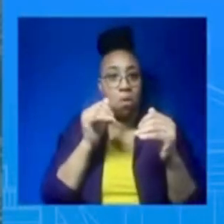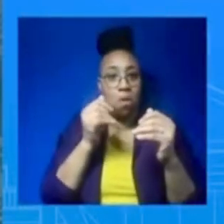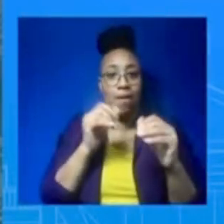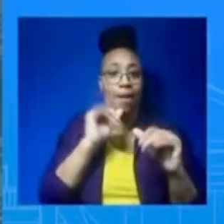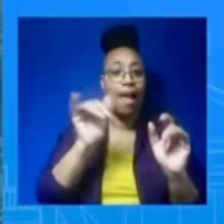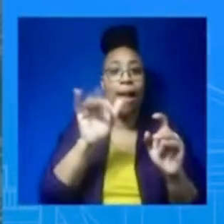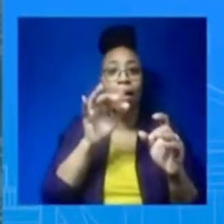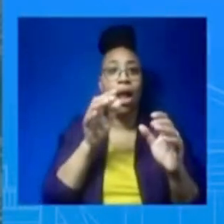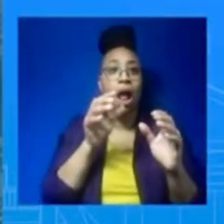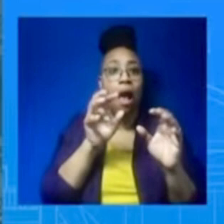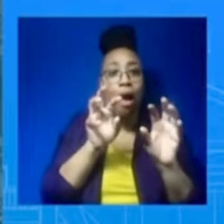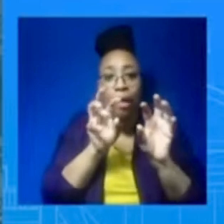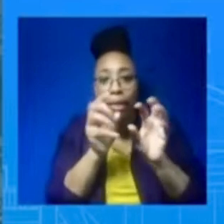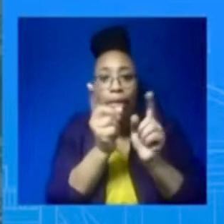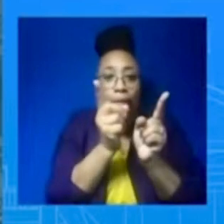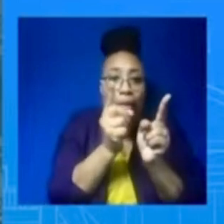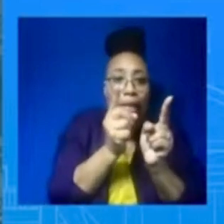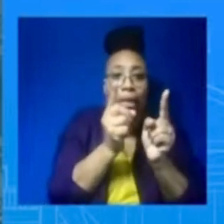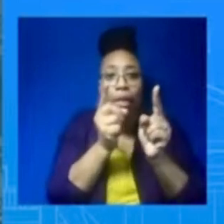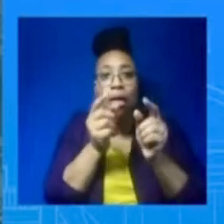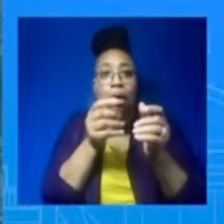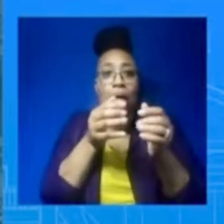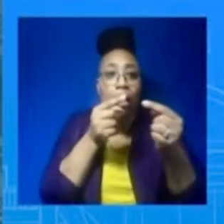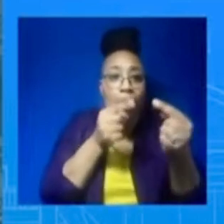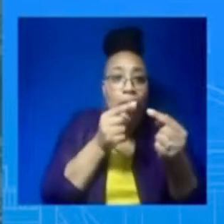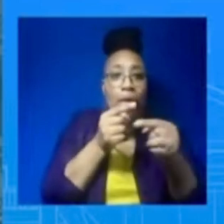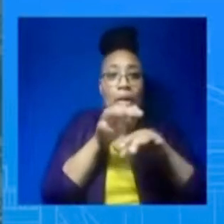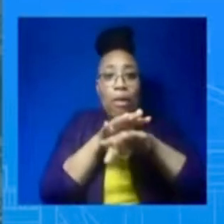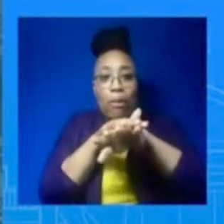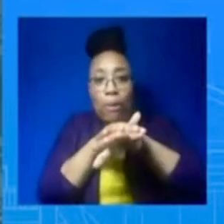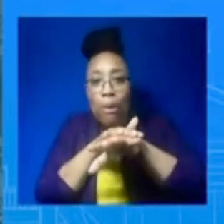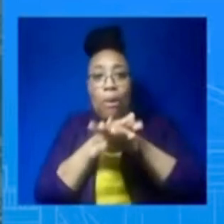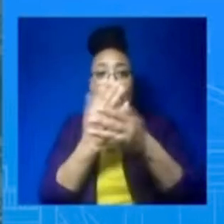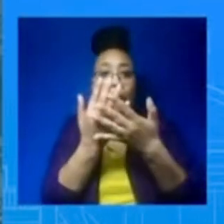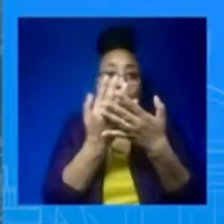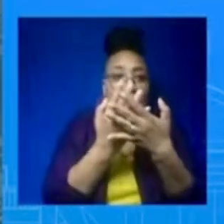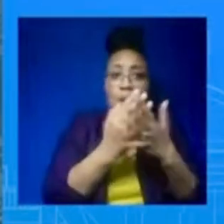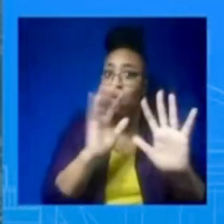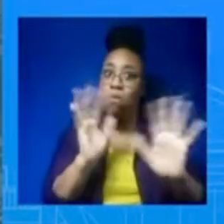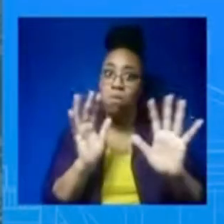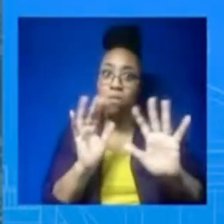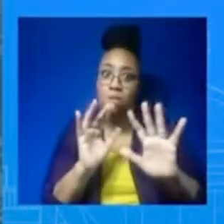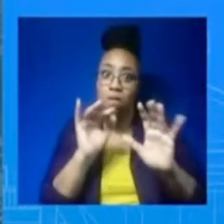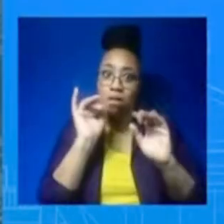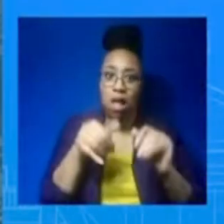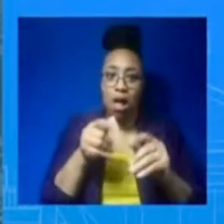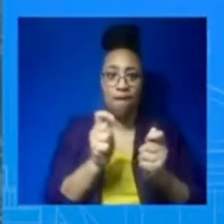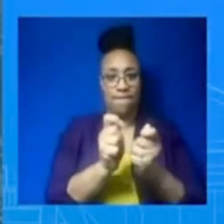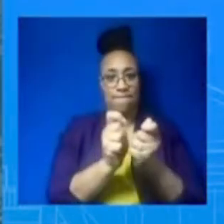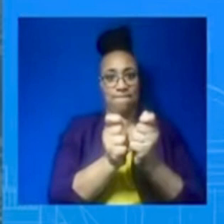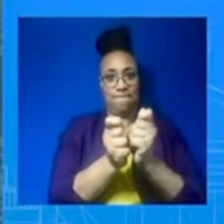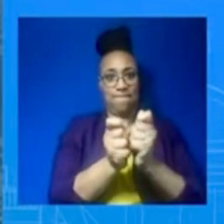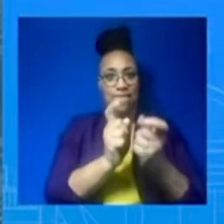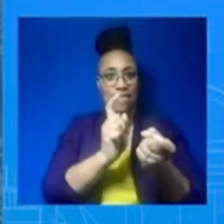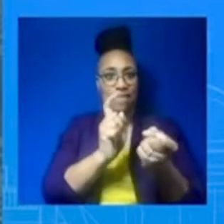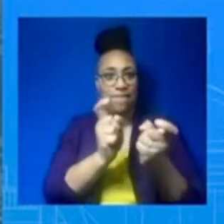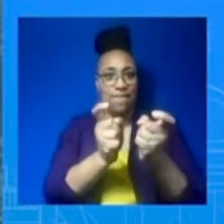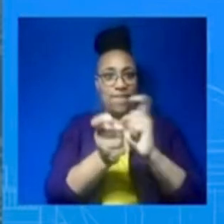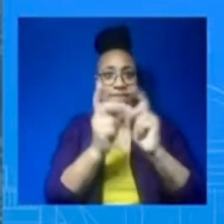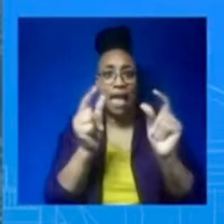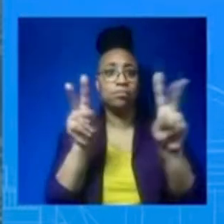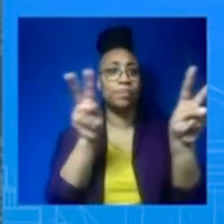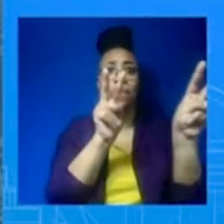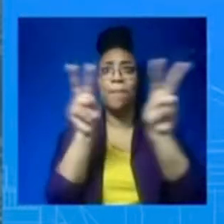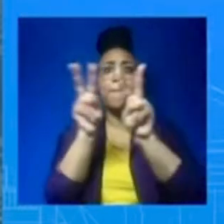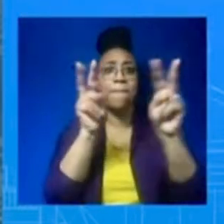filters, to look for things that were much higher, much slower, and a smaller radar cross-section, harder to see. So,